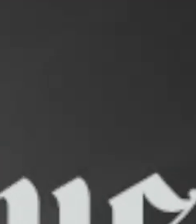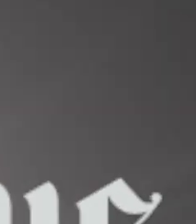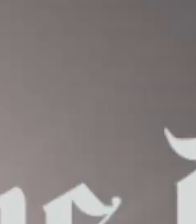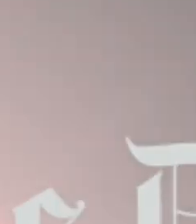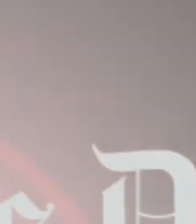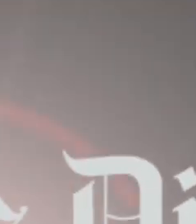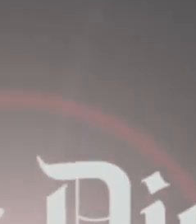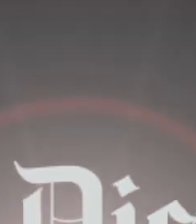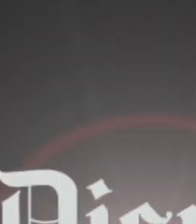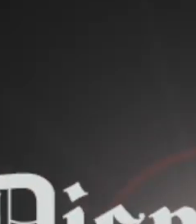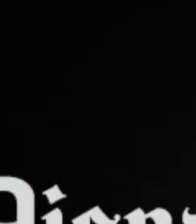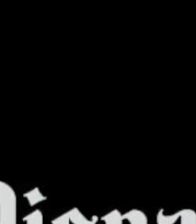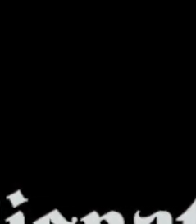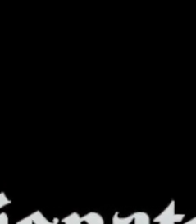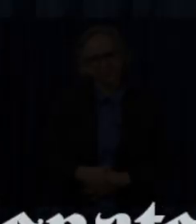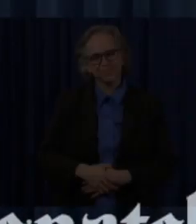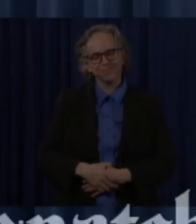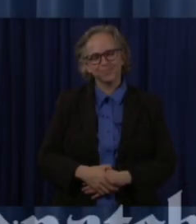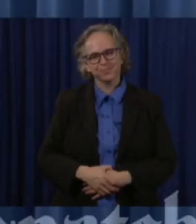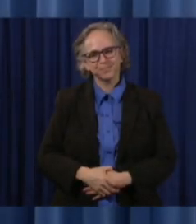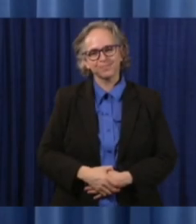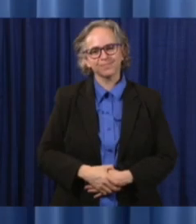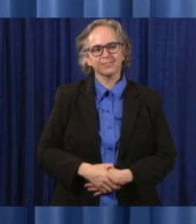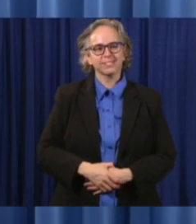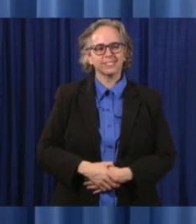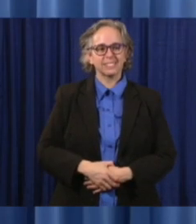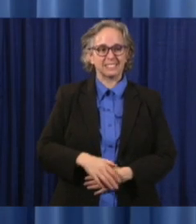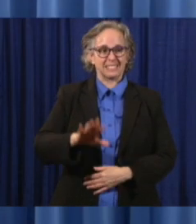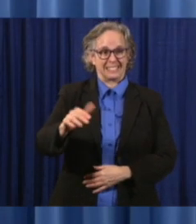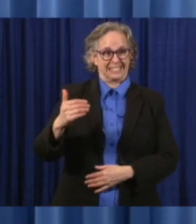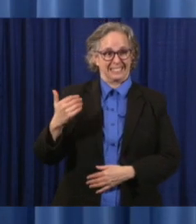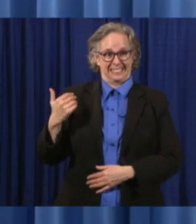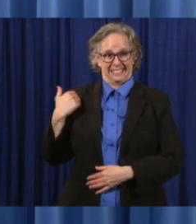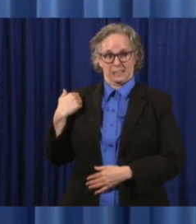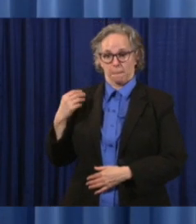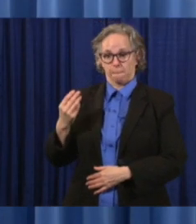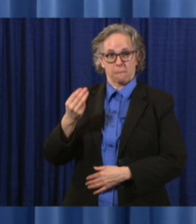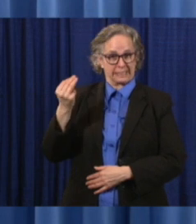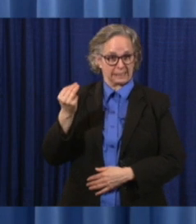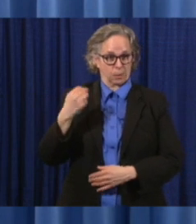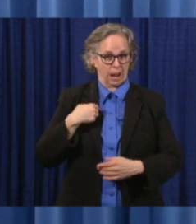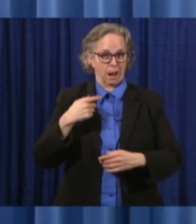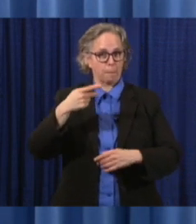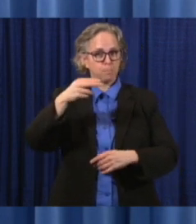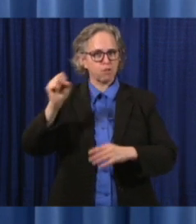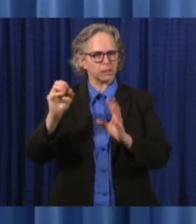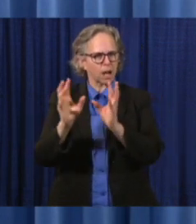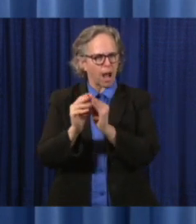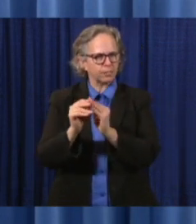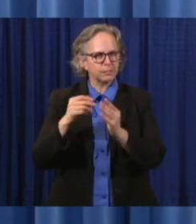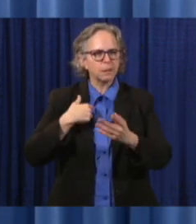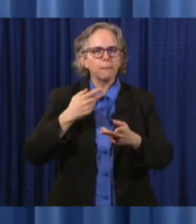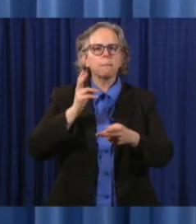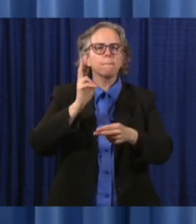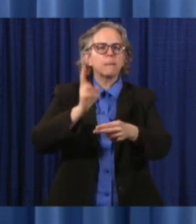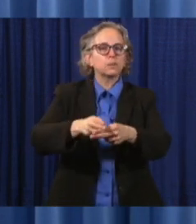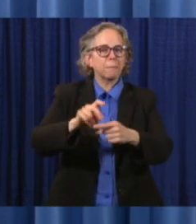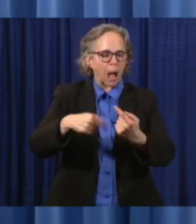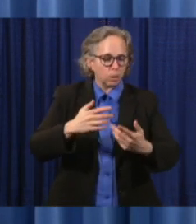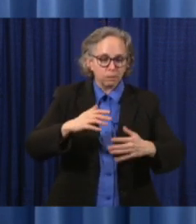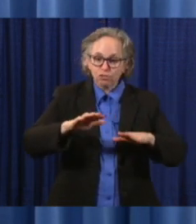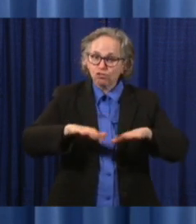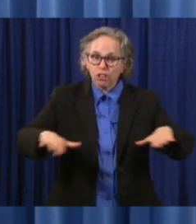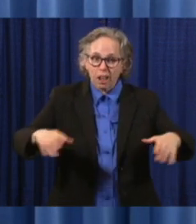During our press conference on Monday, I talked about child care and talked about the concerns